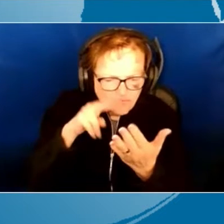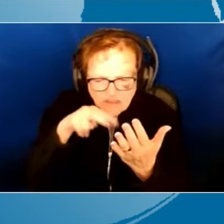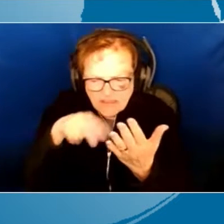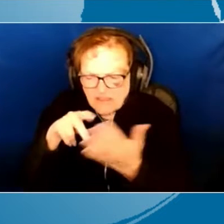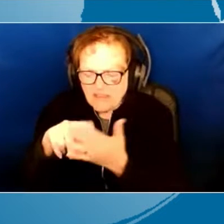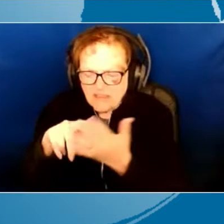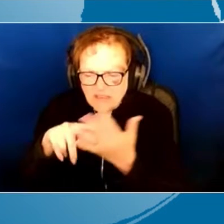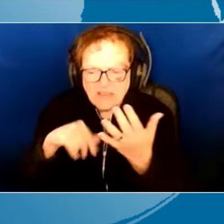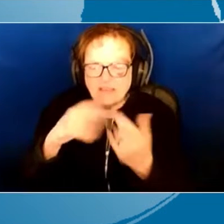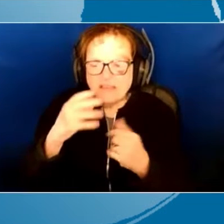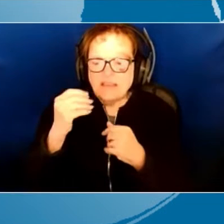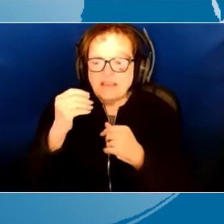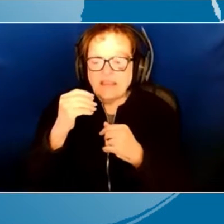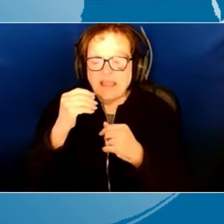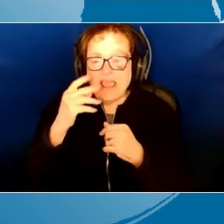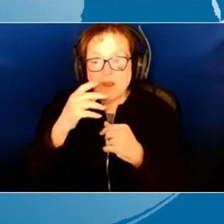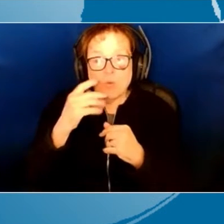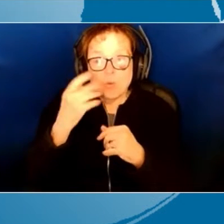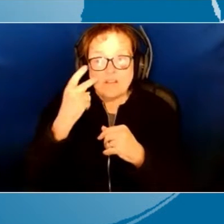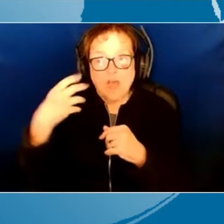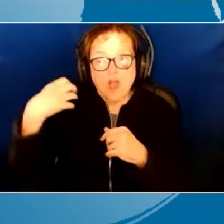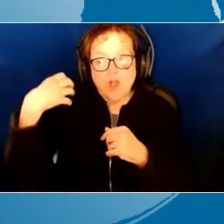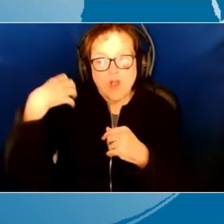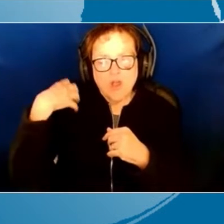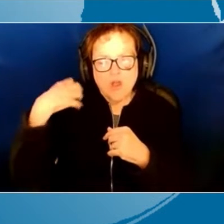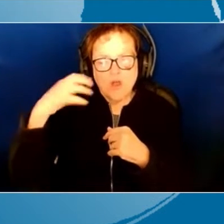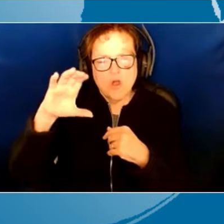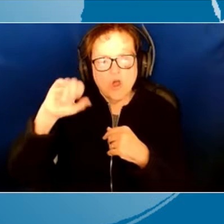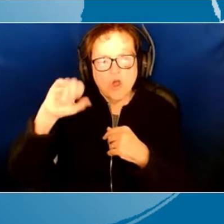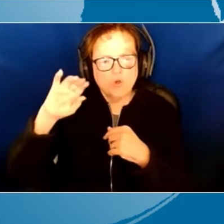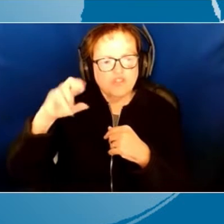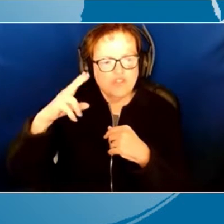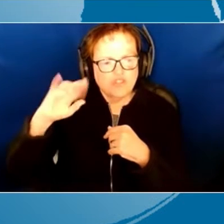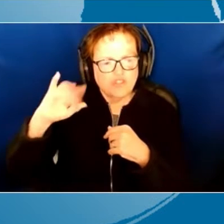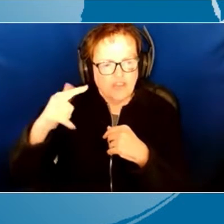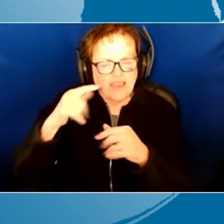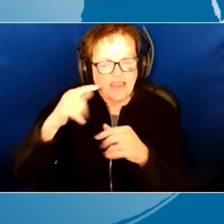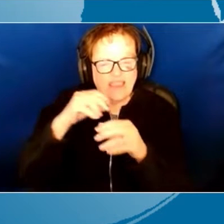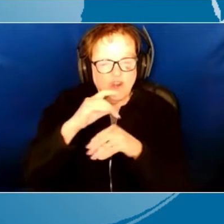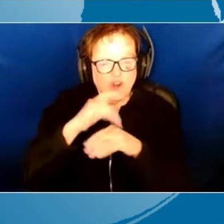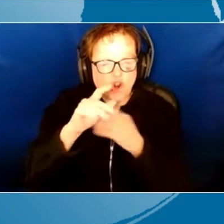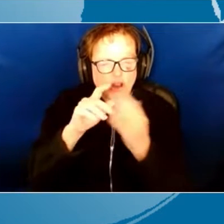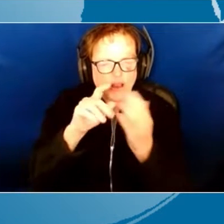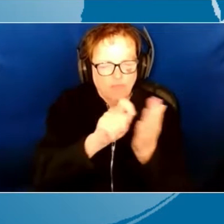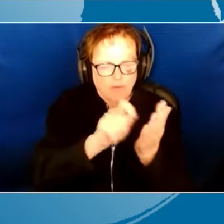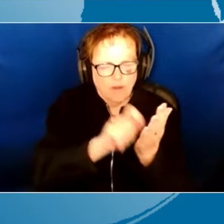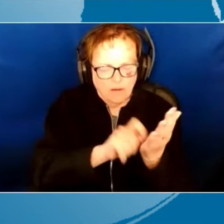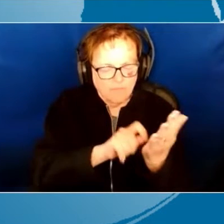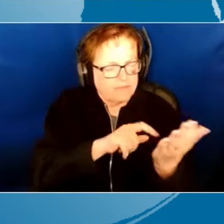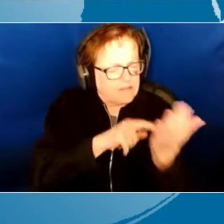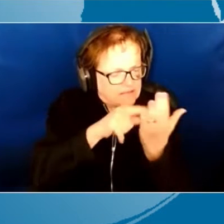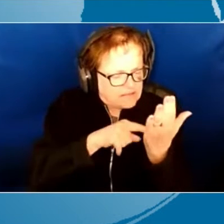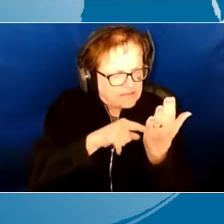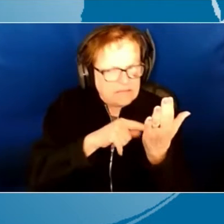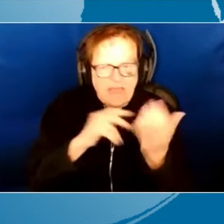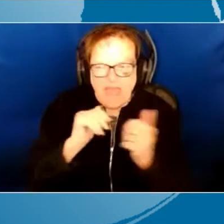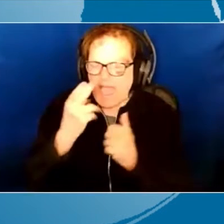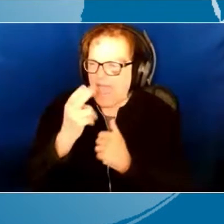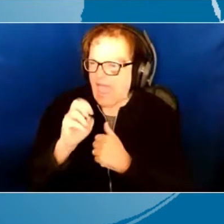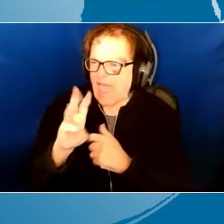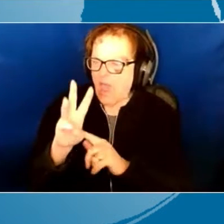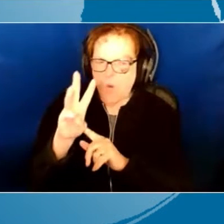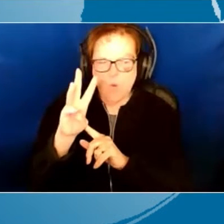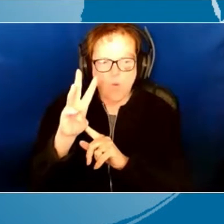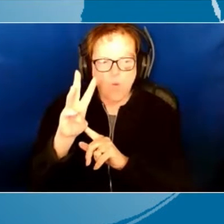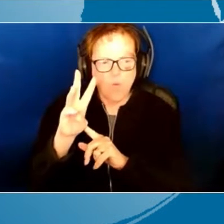1990s in some of the therapy literatures. And so we were, we were trying to figure out how do you do that? What do you do? It